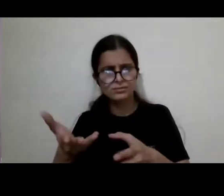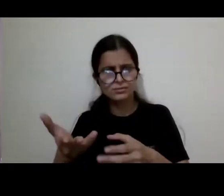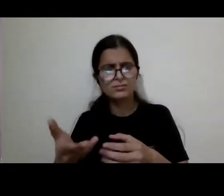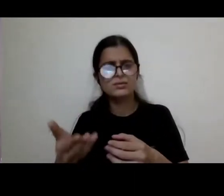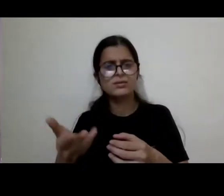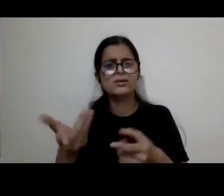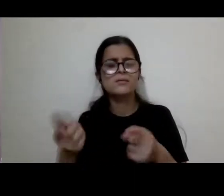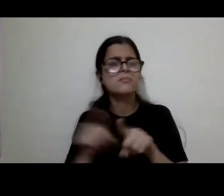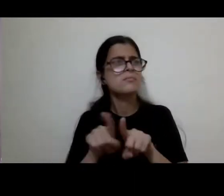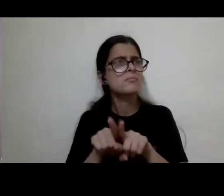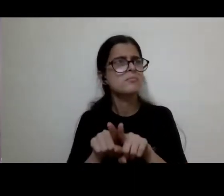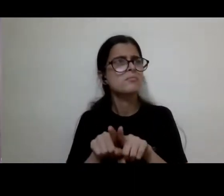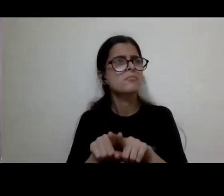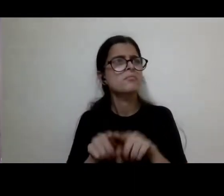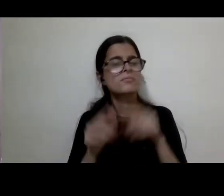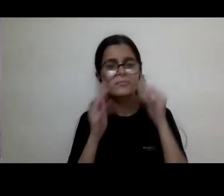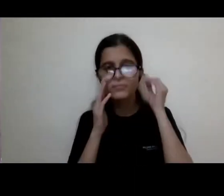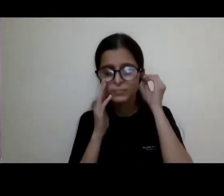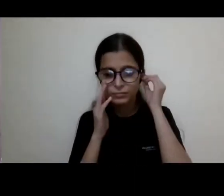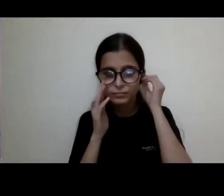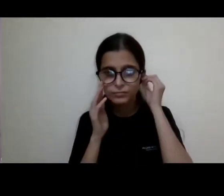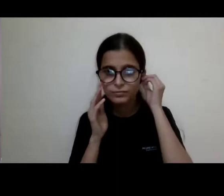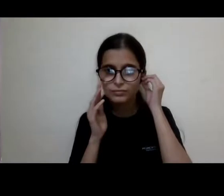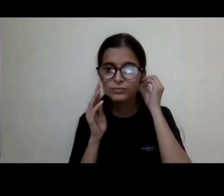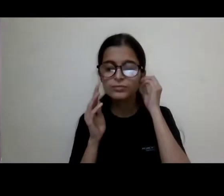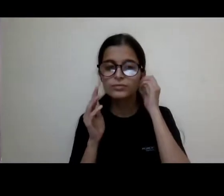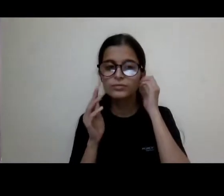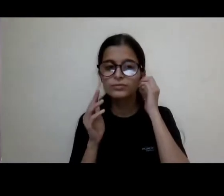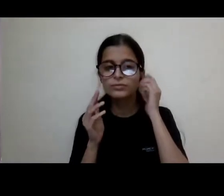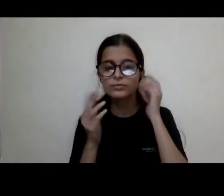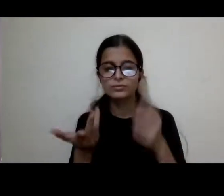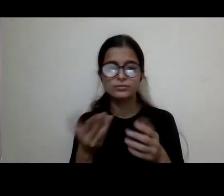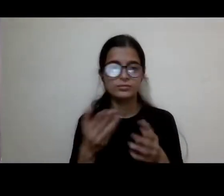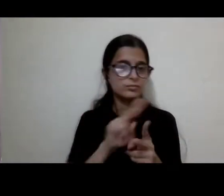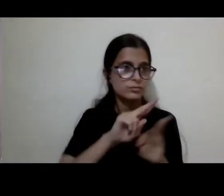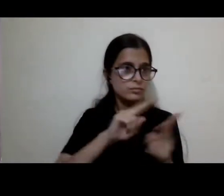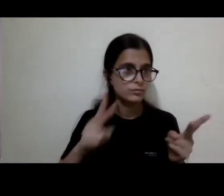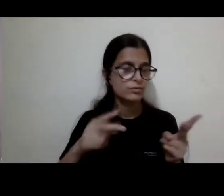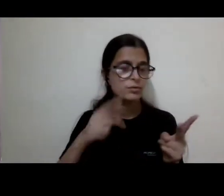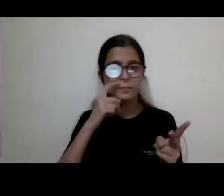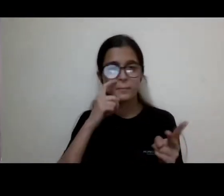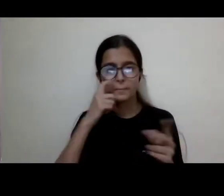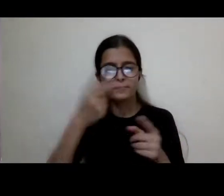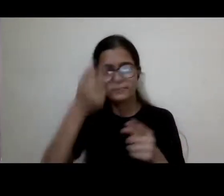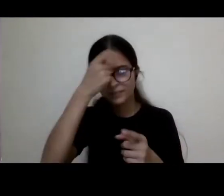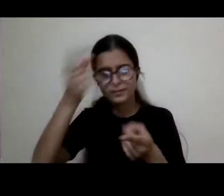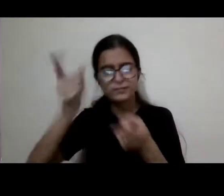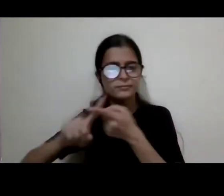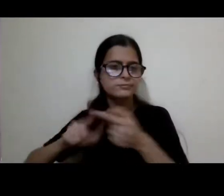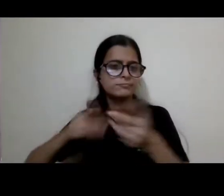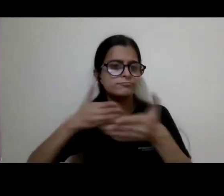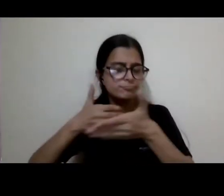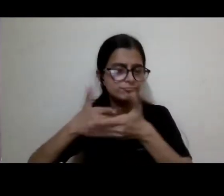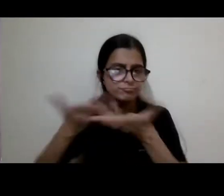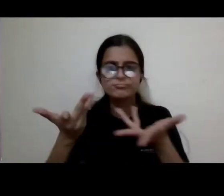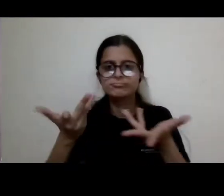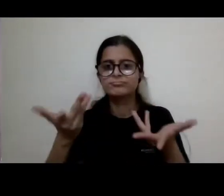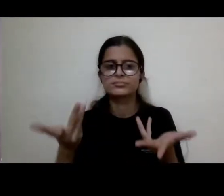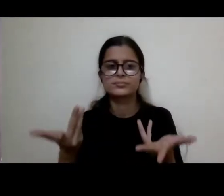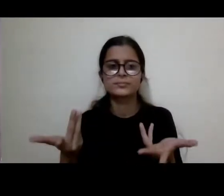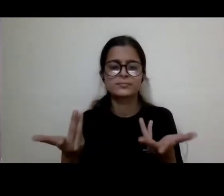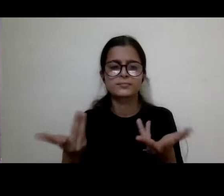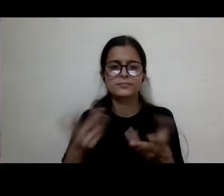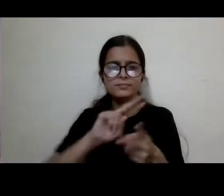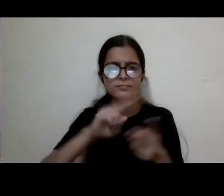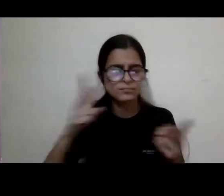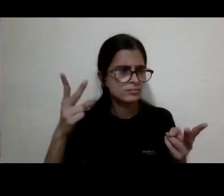uh, therefore they tend not to focus on that issue, or if they do, they do it in a kind of lip, you know, just a kind of